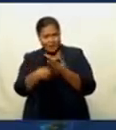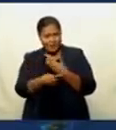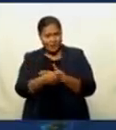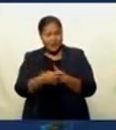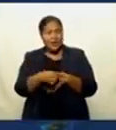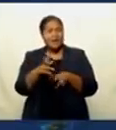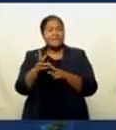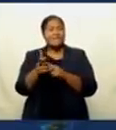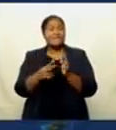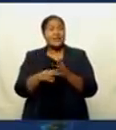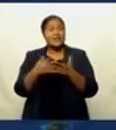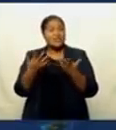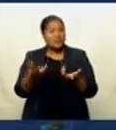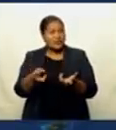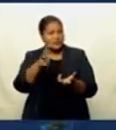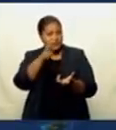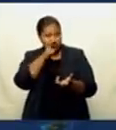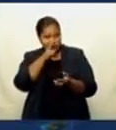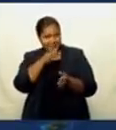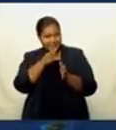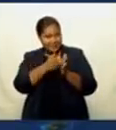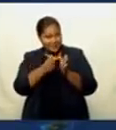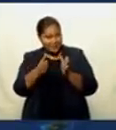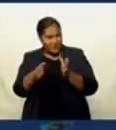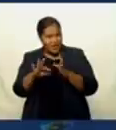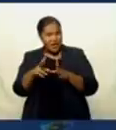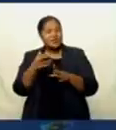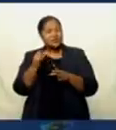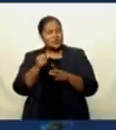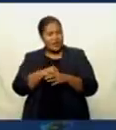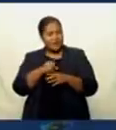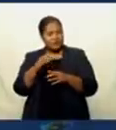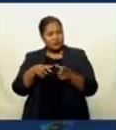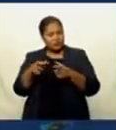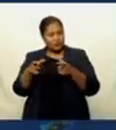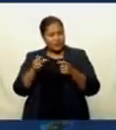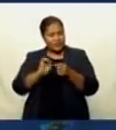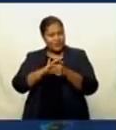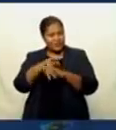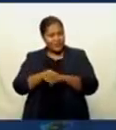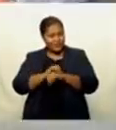are now following strict protocols to contain the spread of COVID-19.